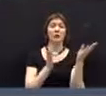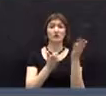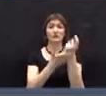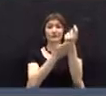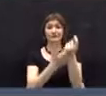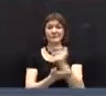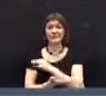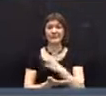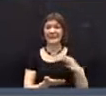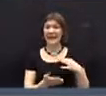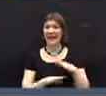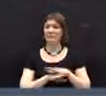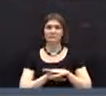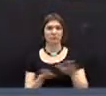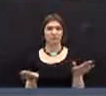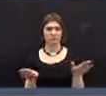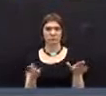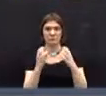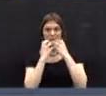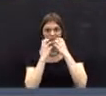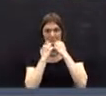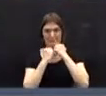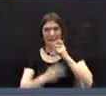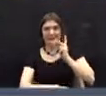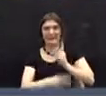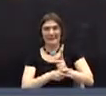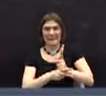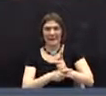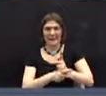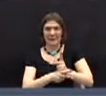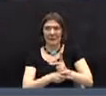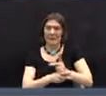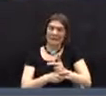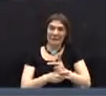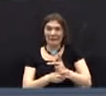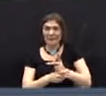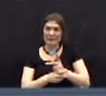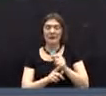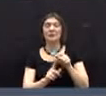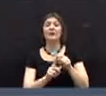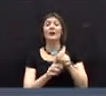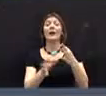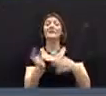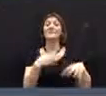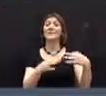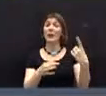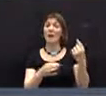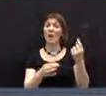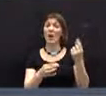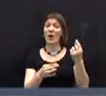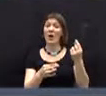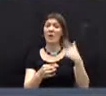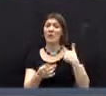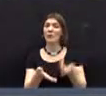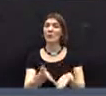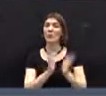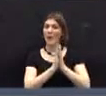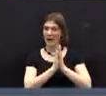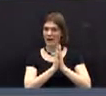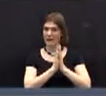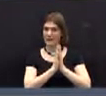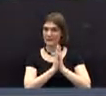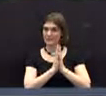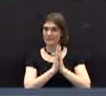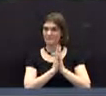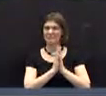cutting personnel, which is really the only way to cut services, and instead requested again